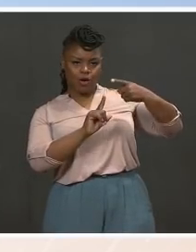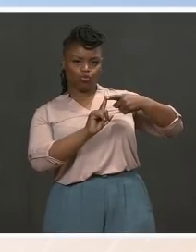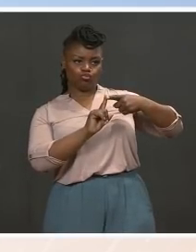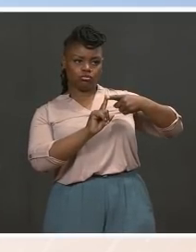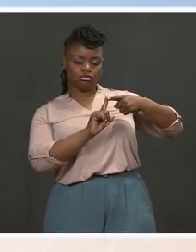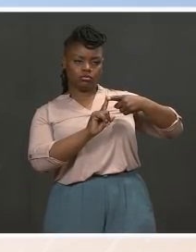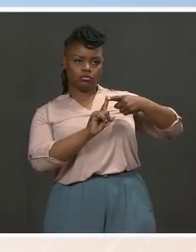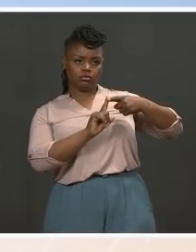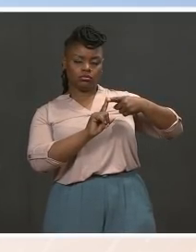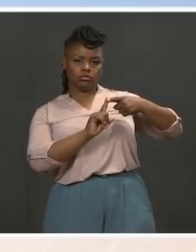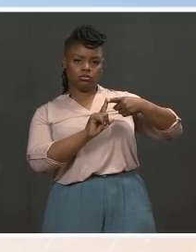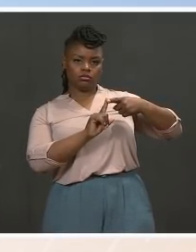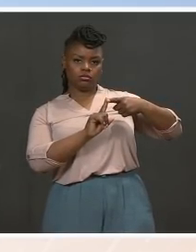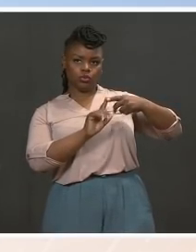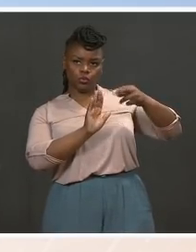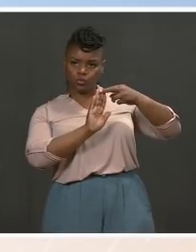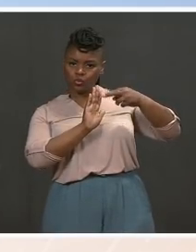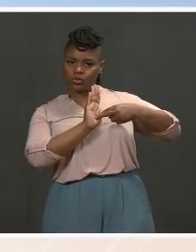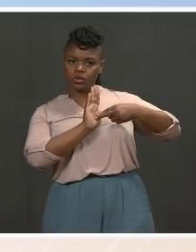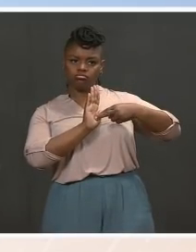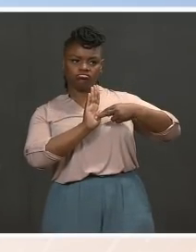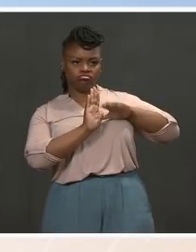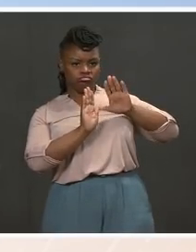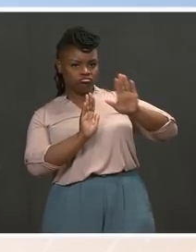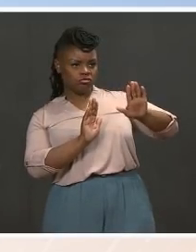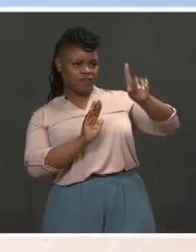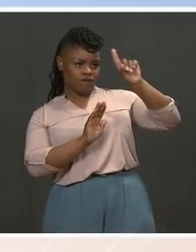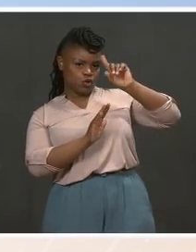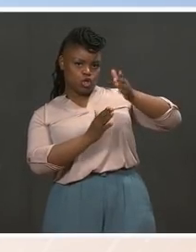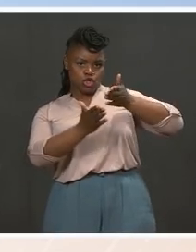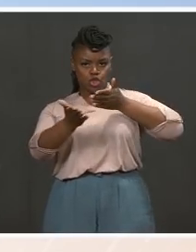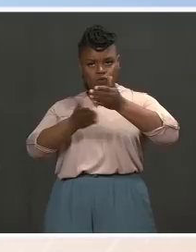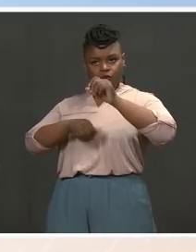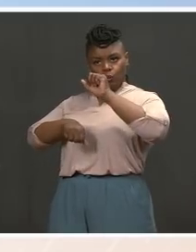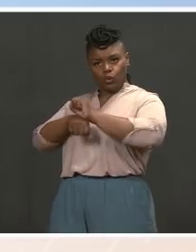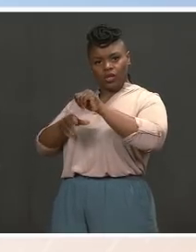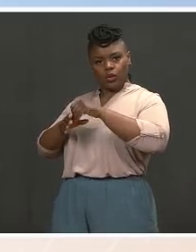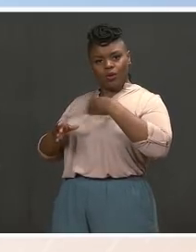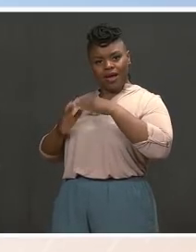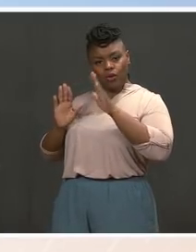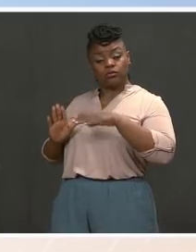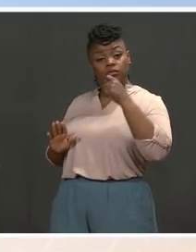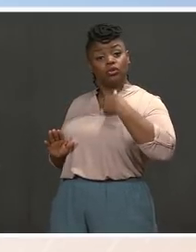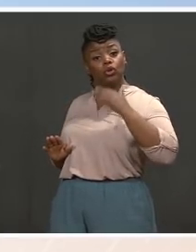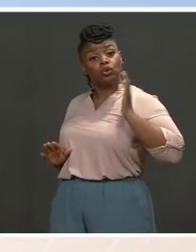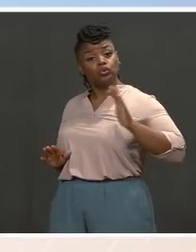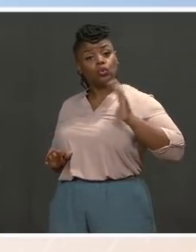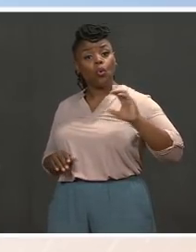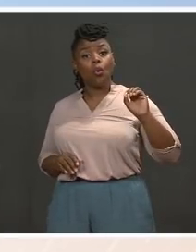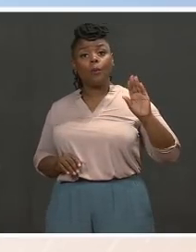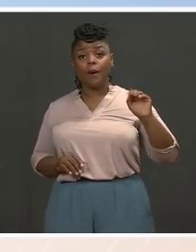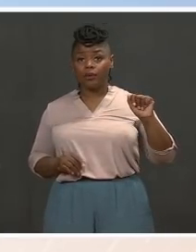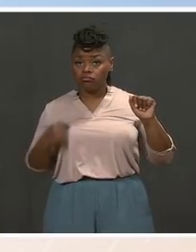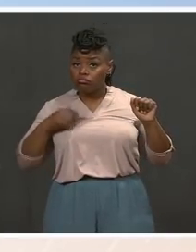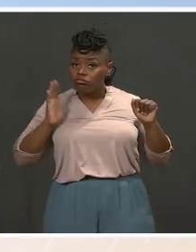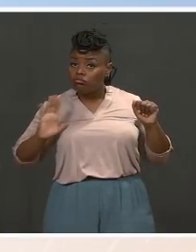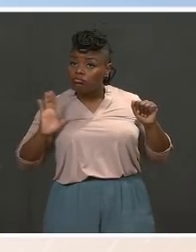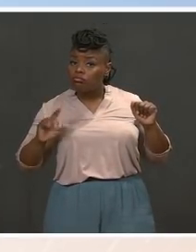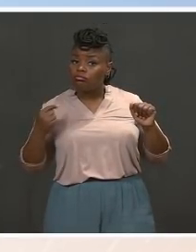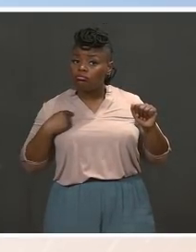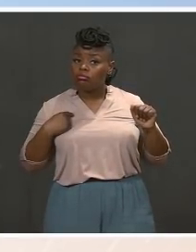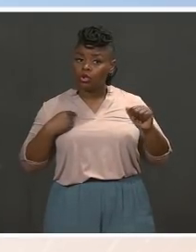for serving in government. In the past, and I served in the Obama-Biden administration, the rules were actually far more stringent.